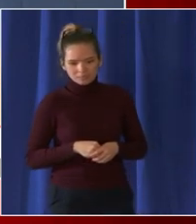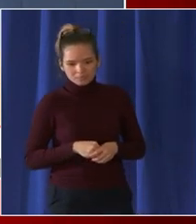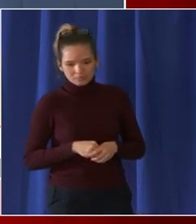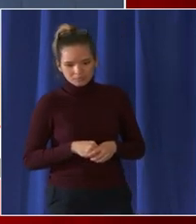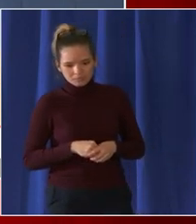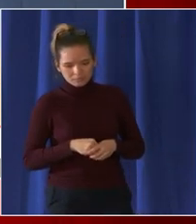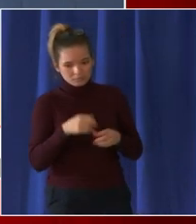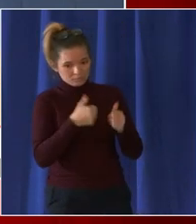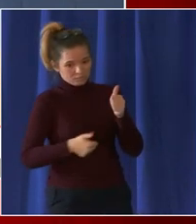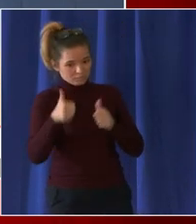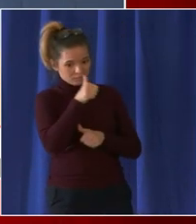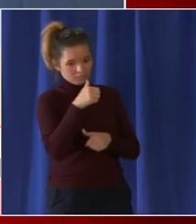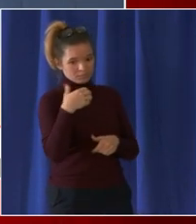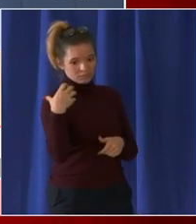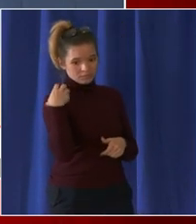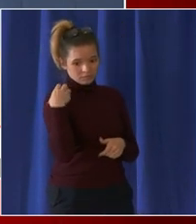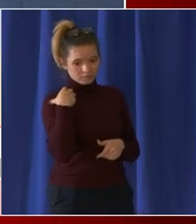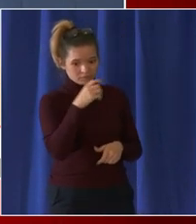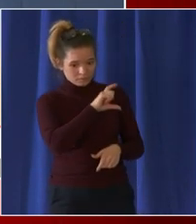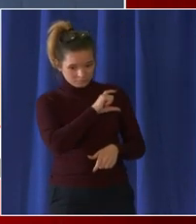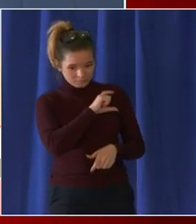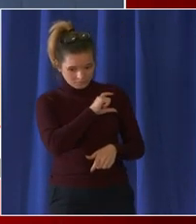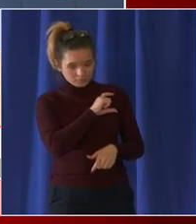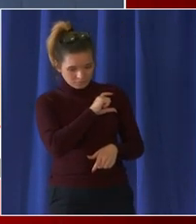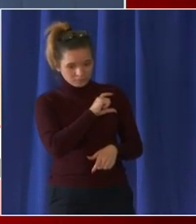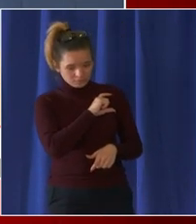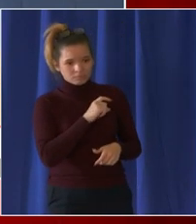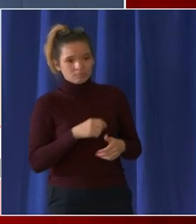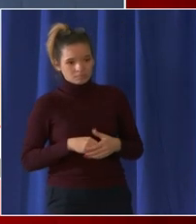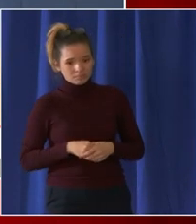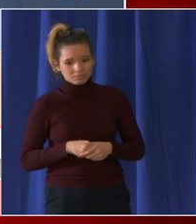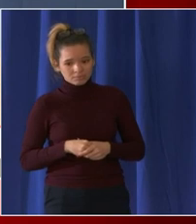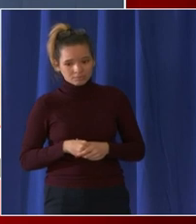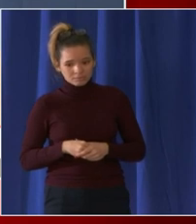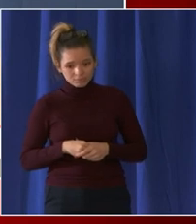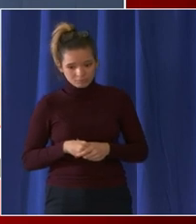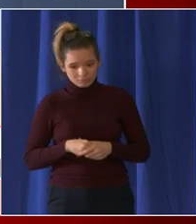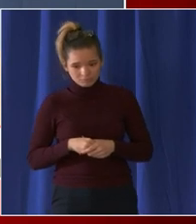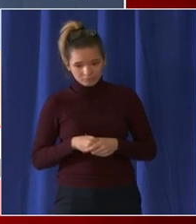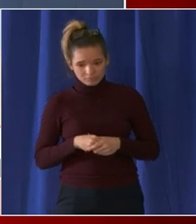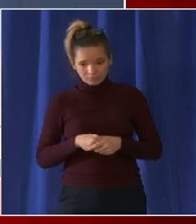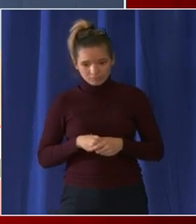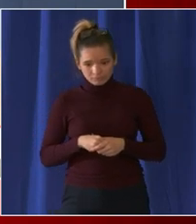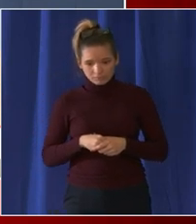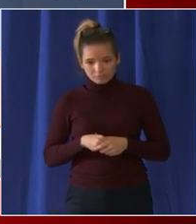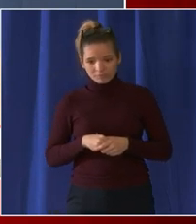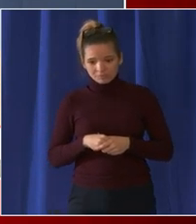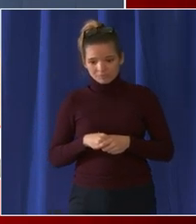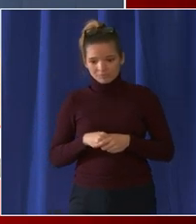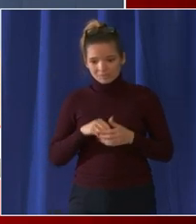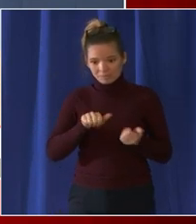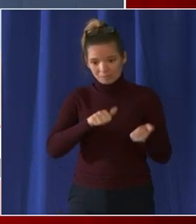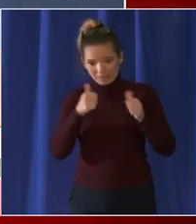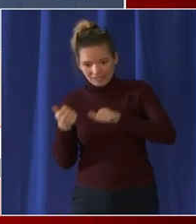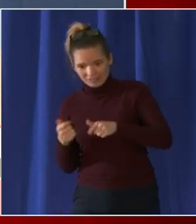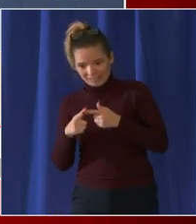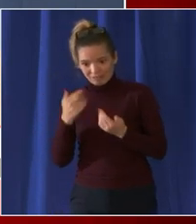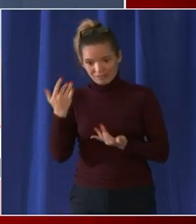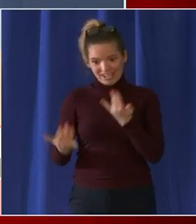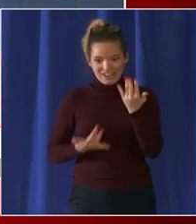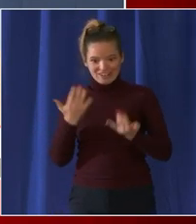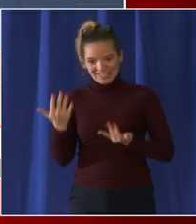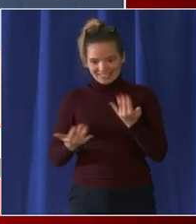uh i think the phrase baptized by fire uh when i think of you joined a year ago because i think you had just started